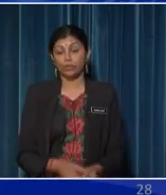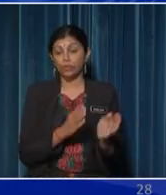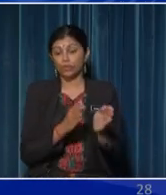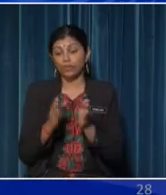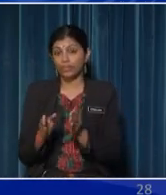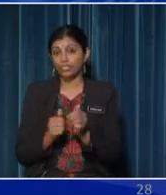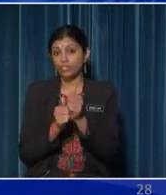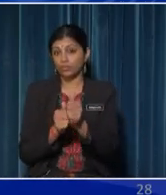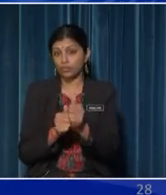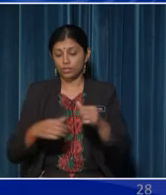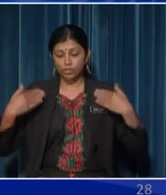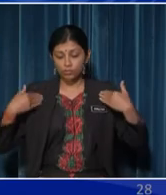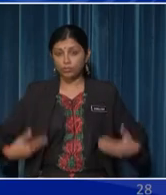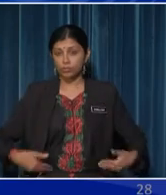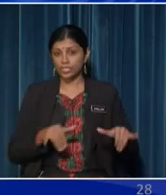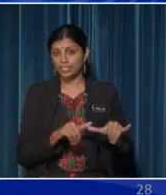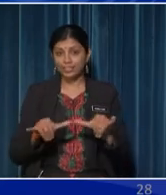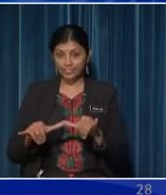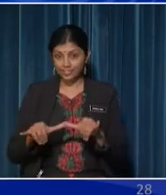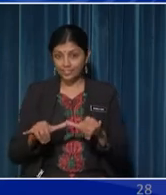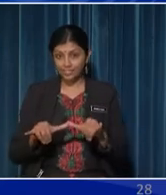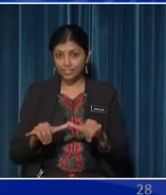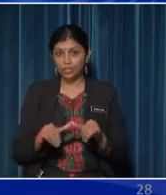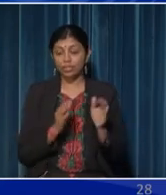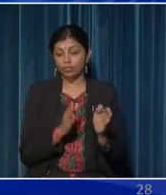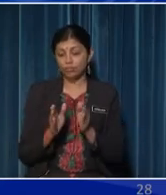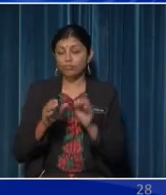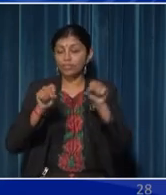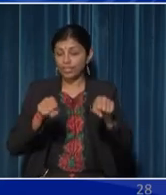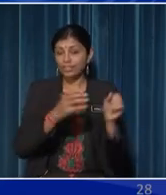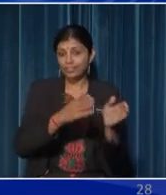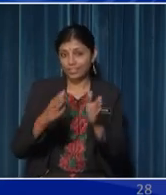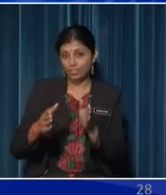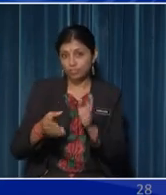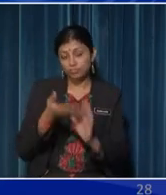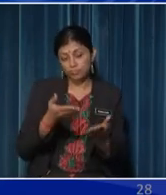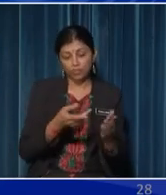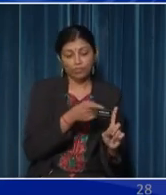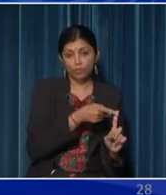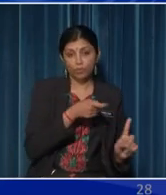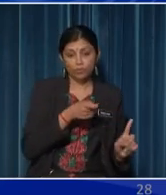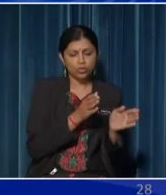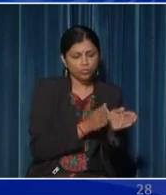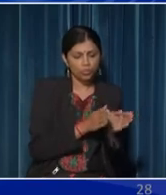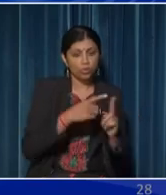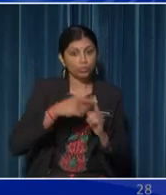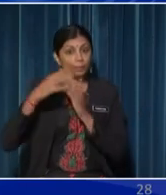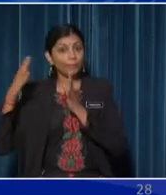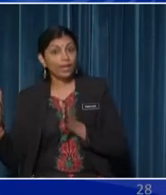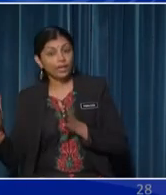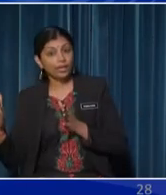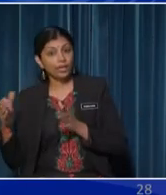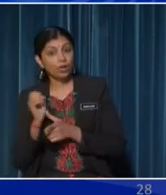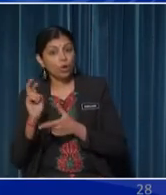according to trend in size The arrangement can be from small to big